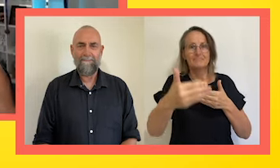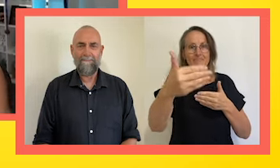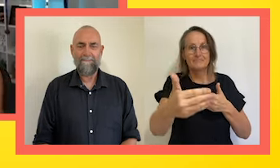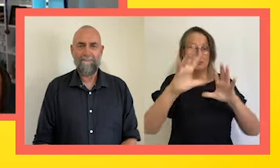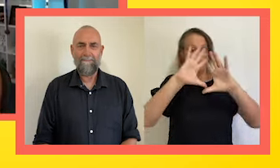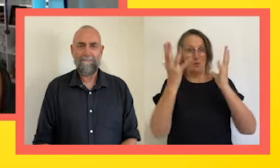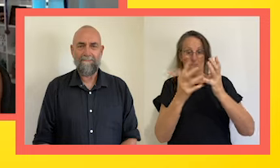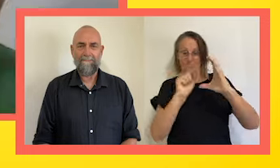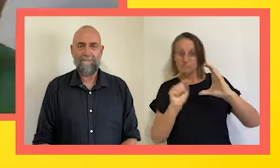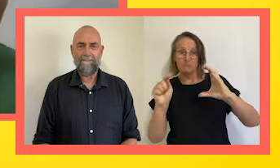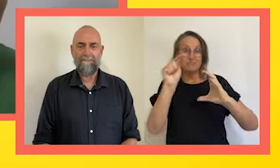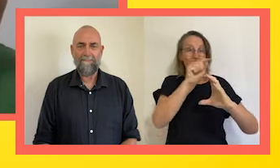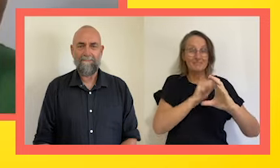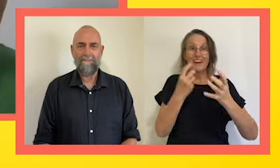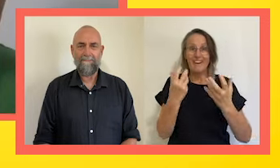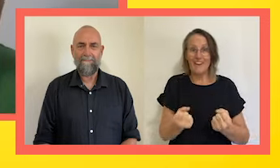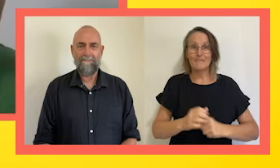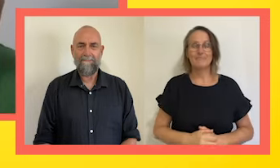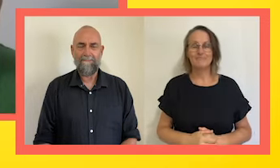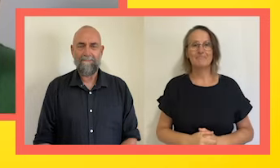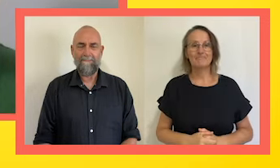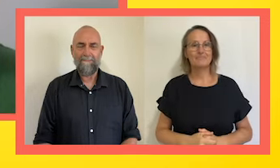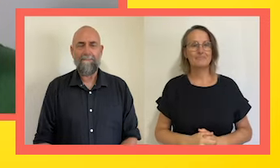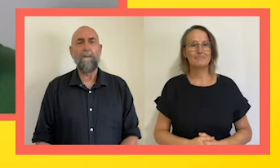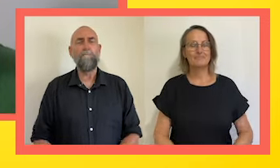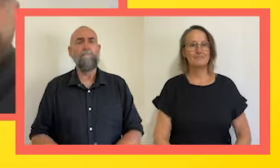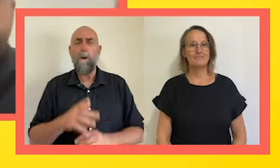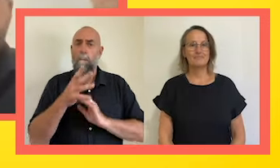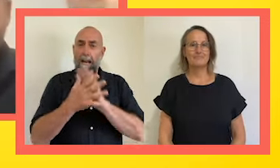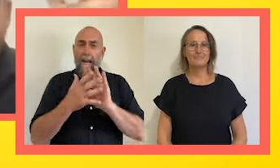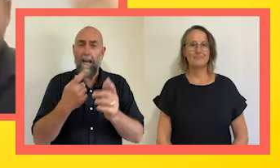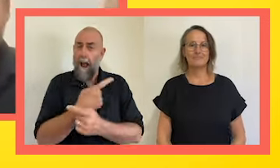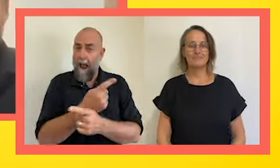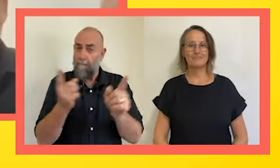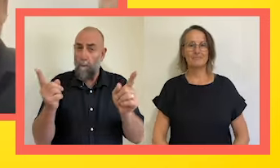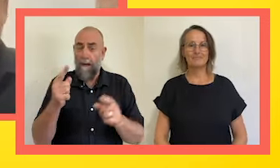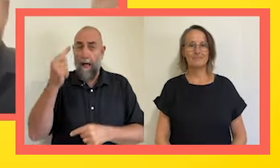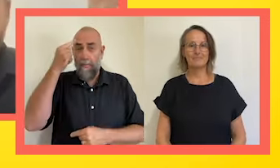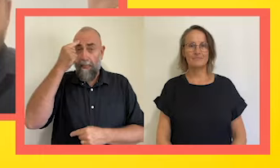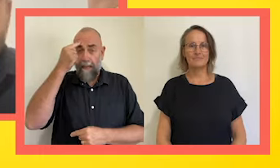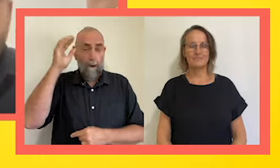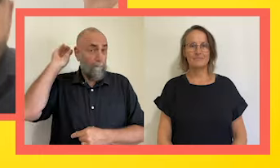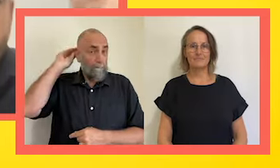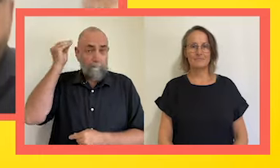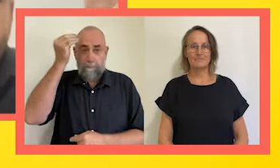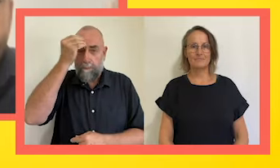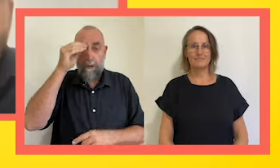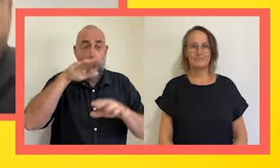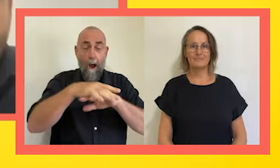over the place. Yeah, cool. So, everybody, it's on the front of everybody's mind that 2024